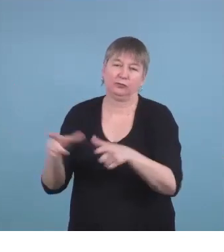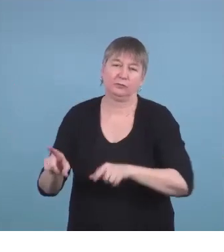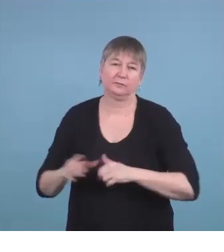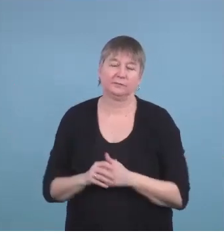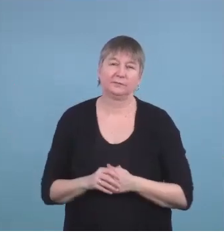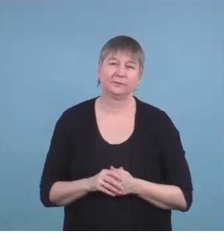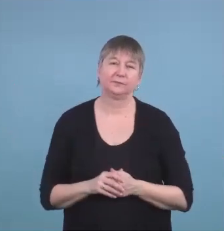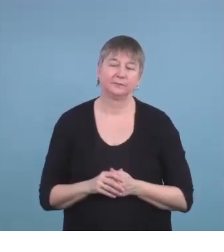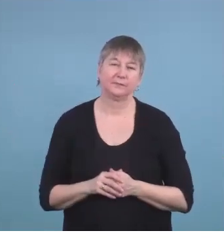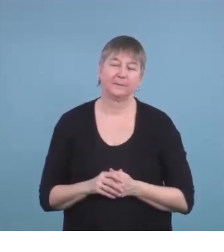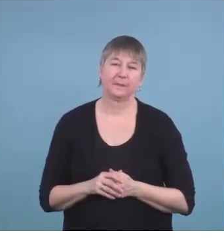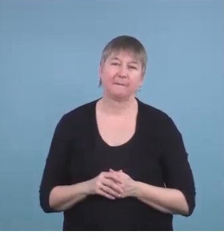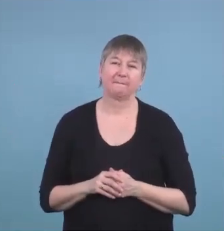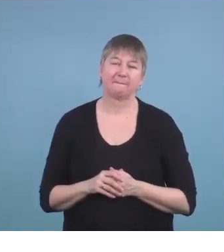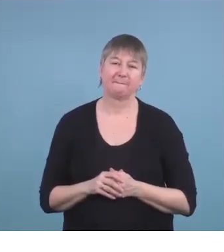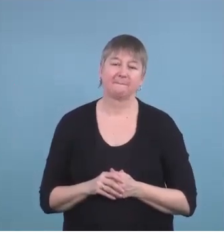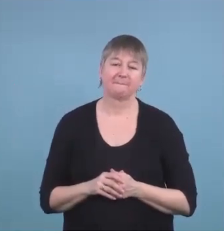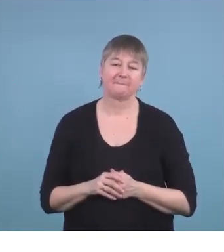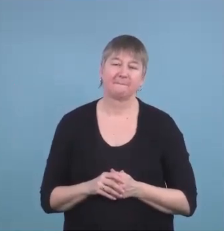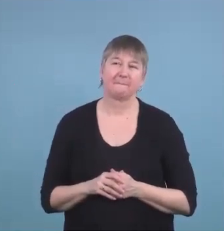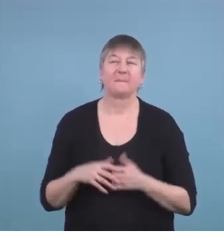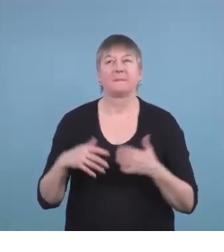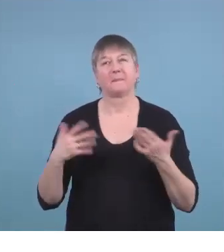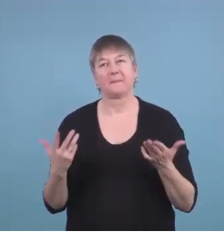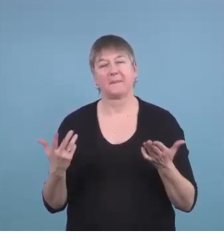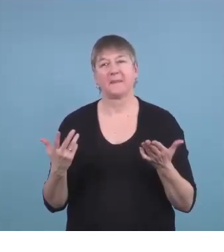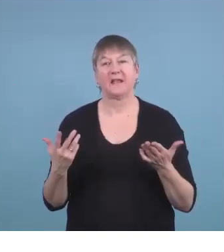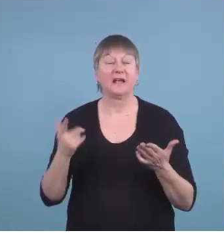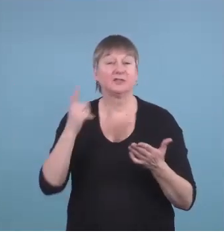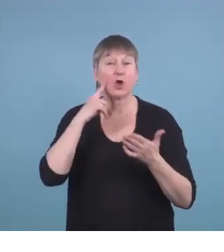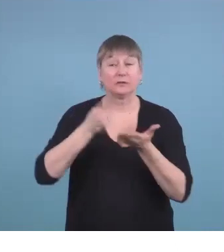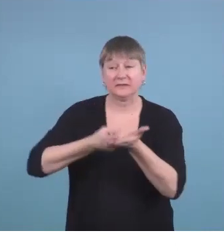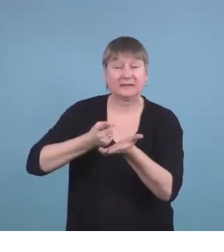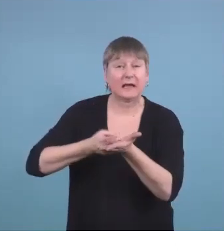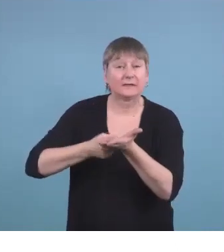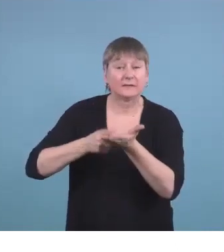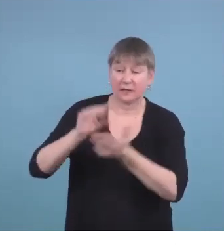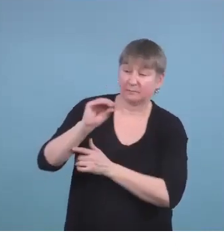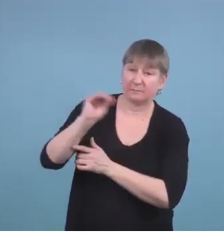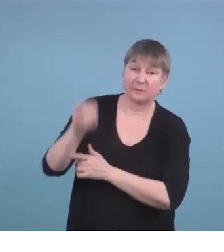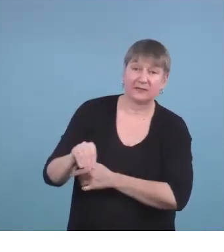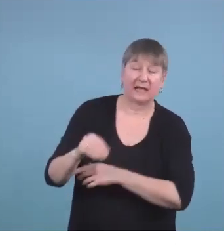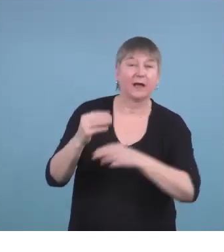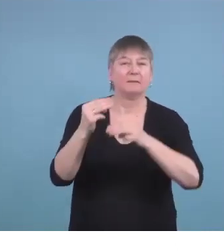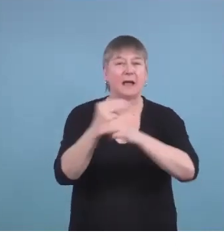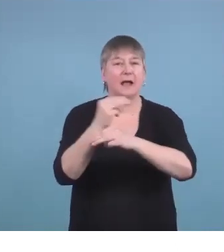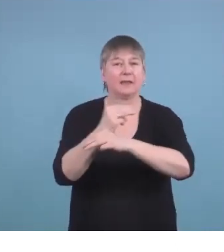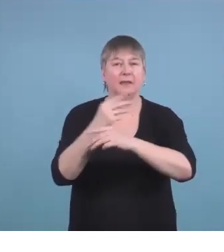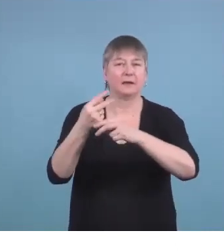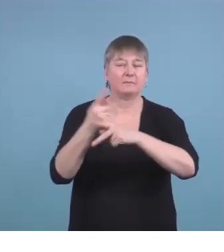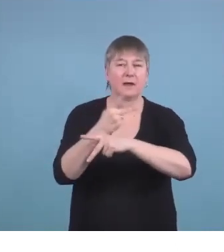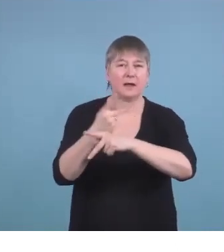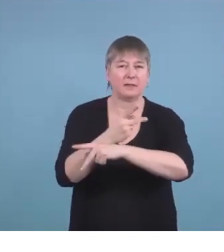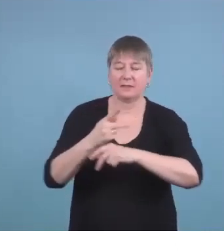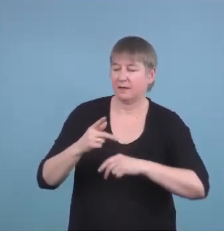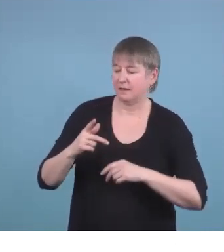so when we look at percentages and we're doing our word problems I am breaking